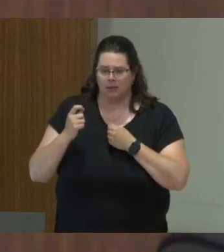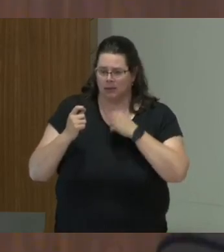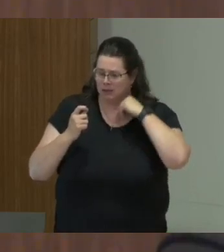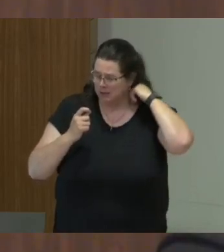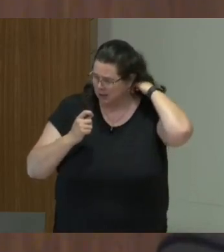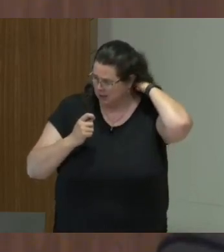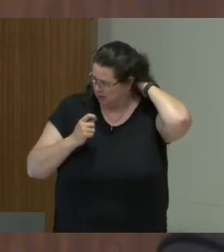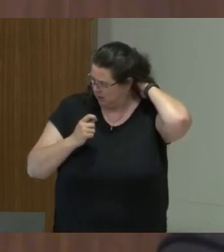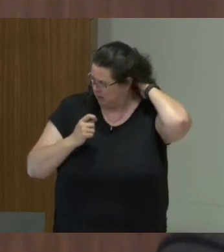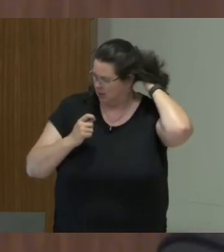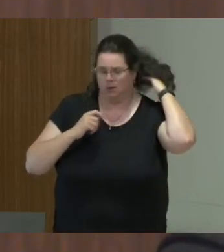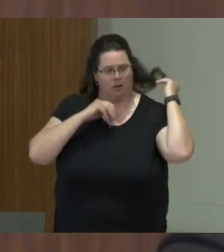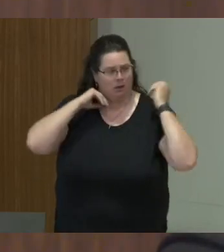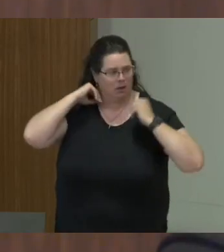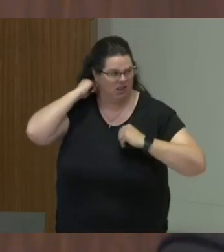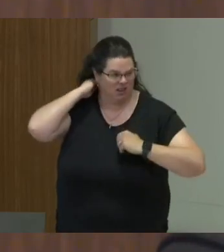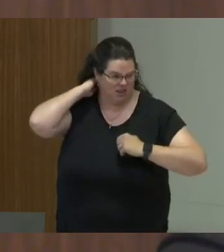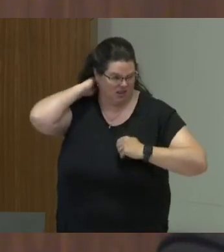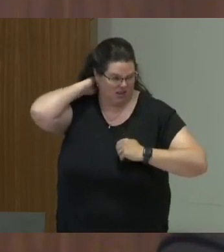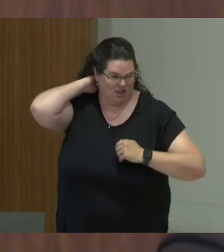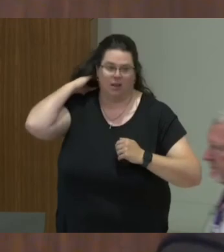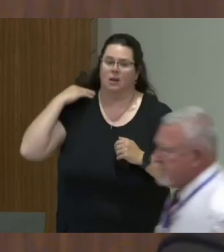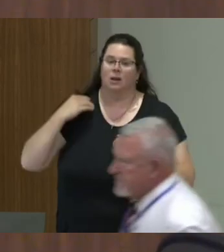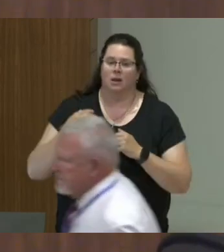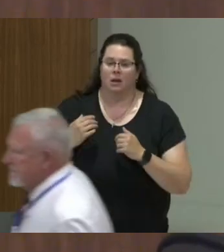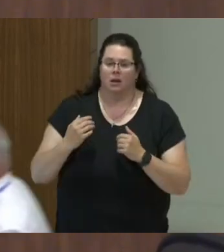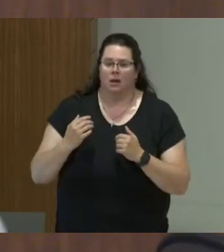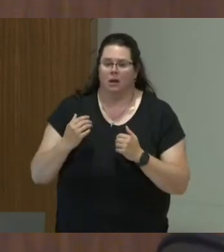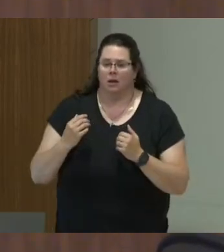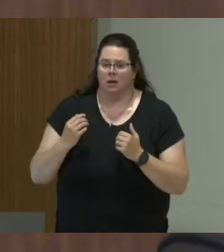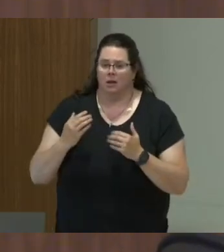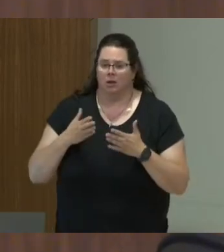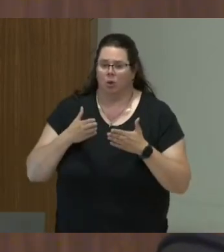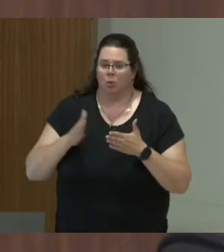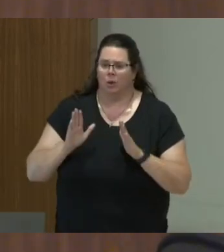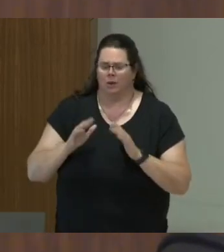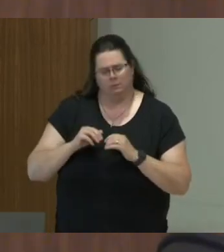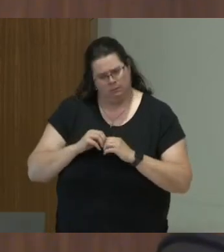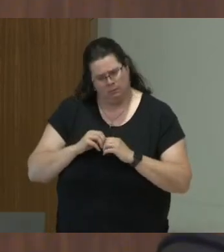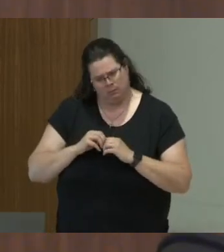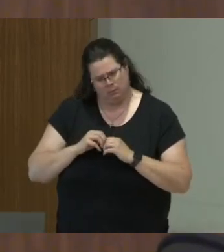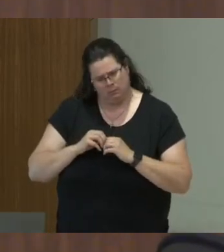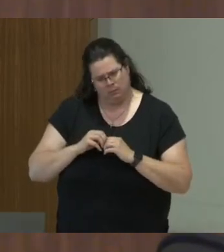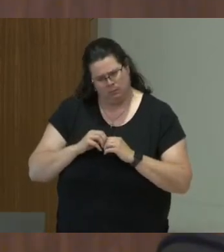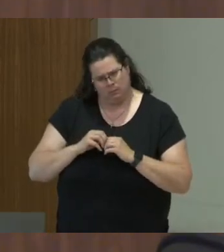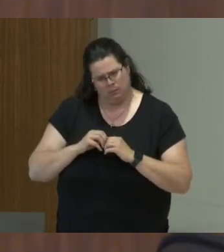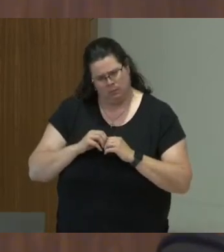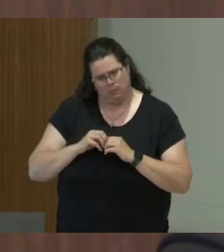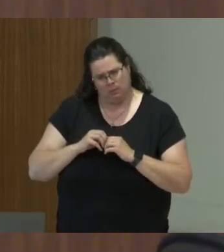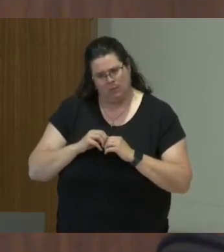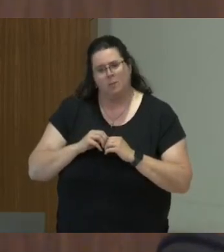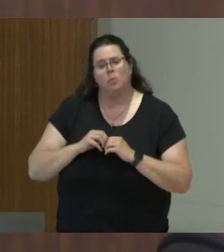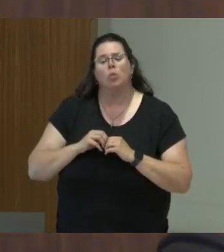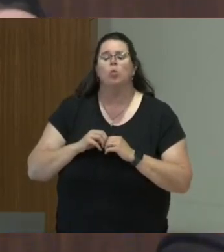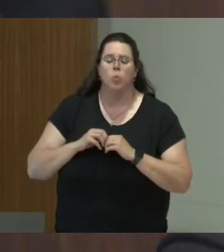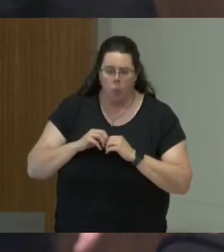that, you know, just before this, when we hear about the Royal Commission in Australia, the way that the